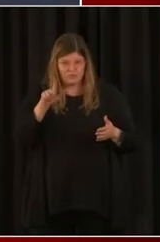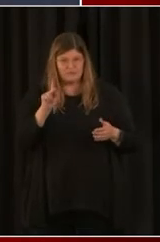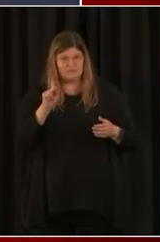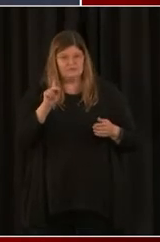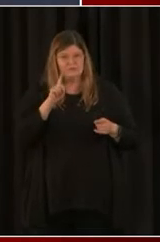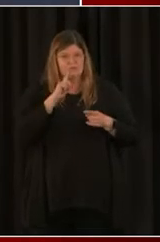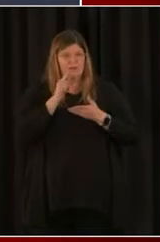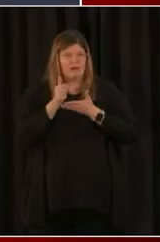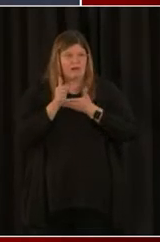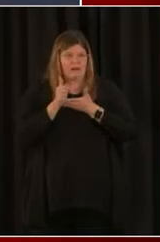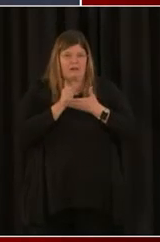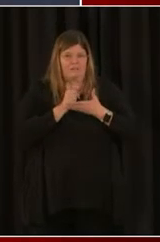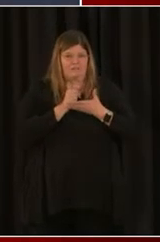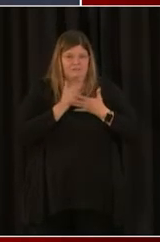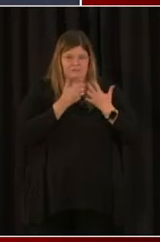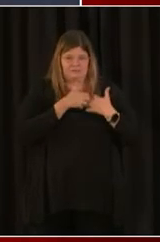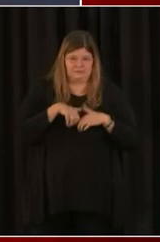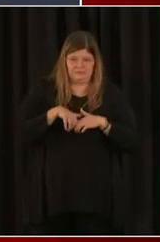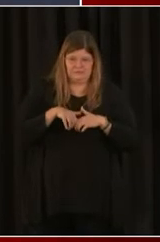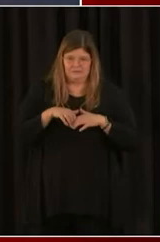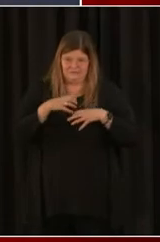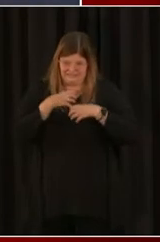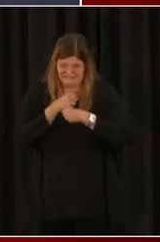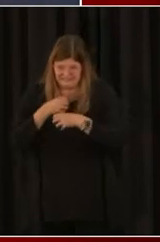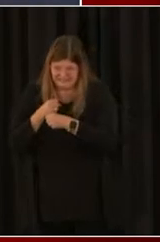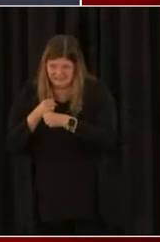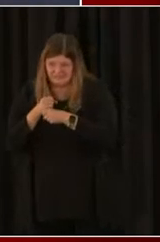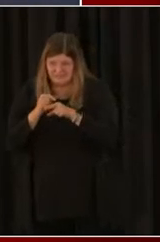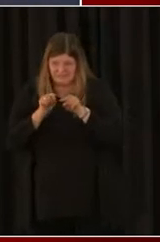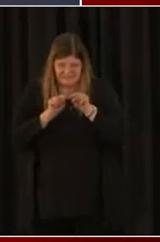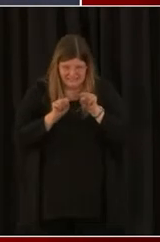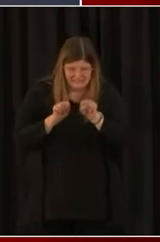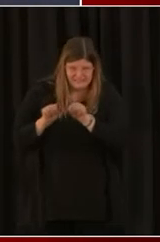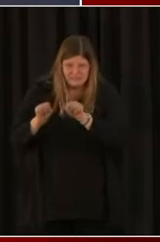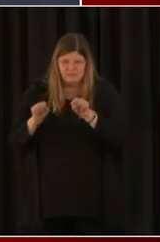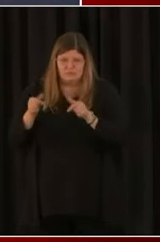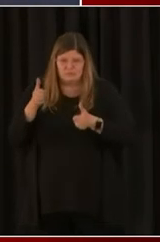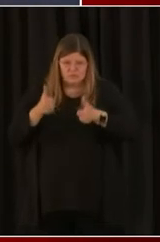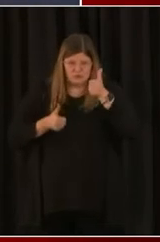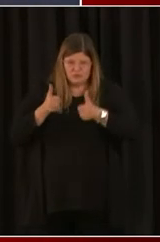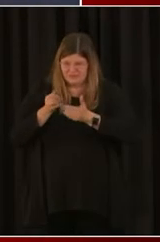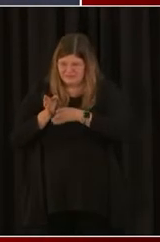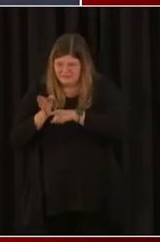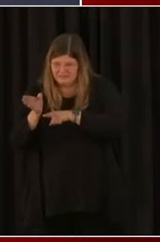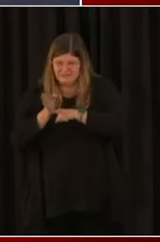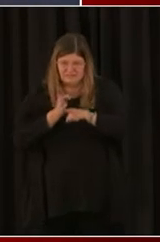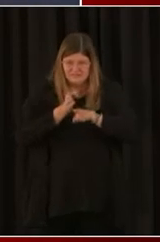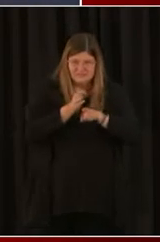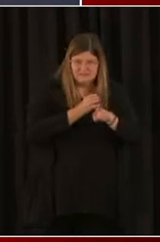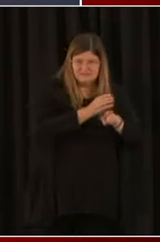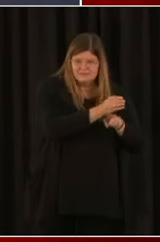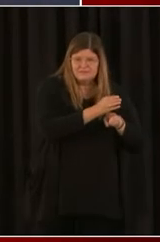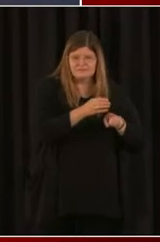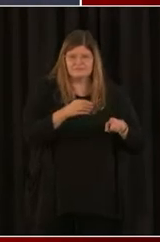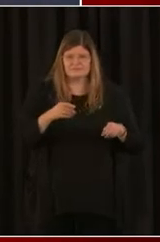-grave process of this entire thing and, like, the multiple routes you could take or if something does or does not apply to EIDL.